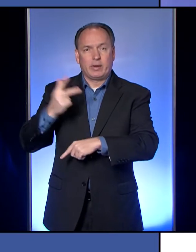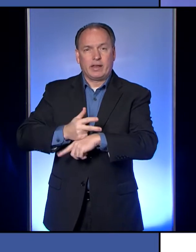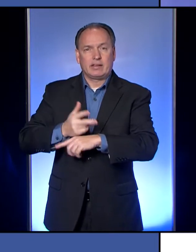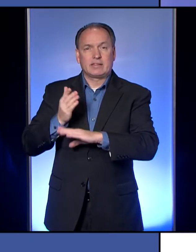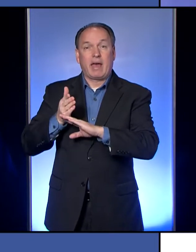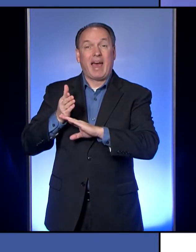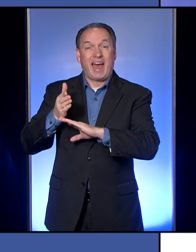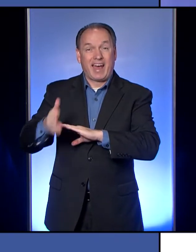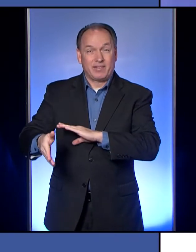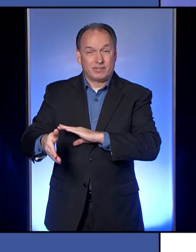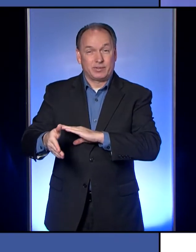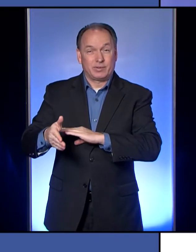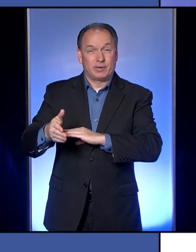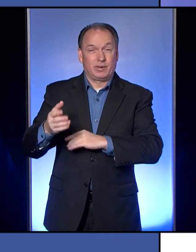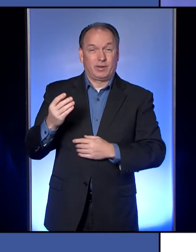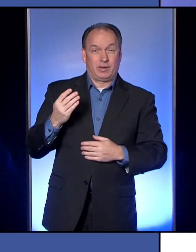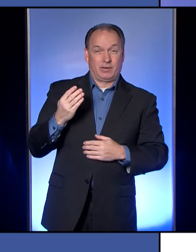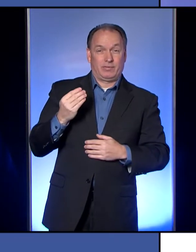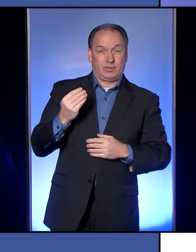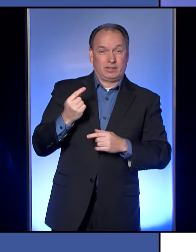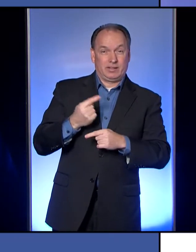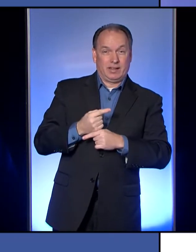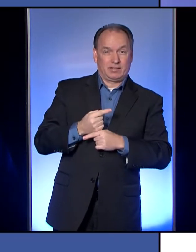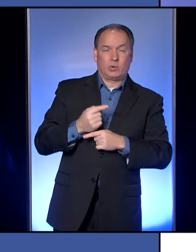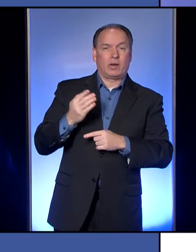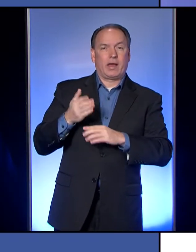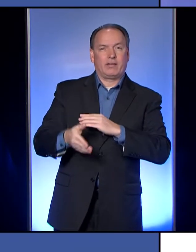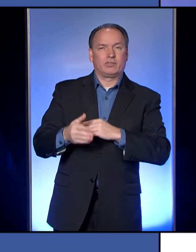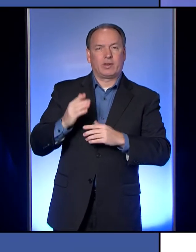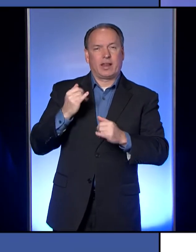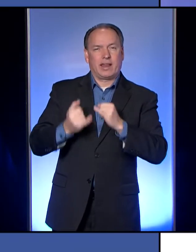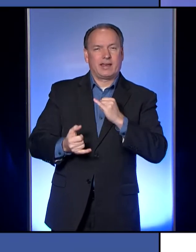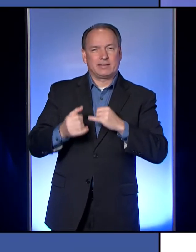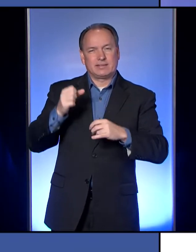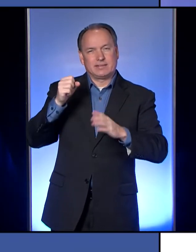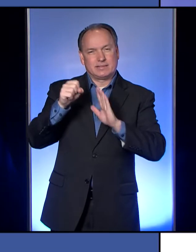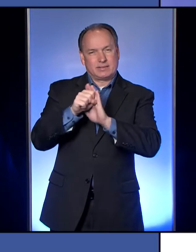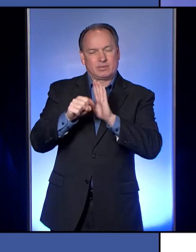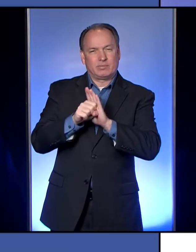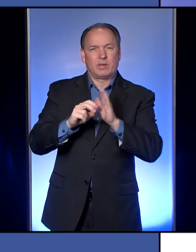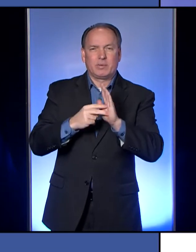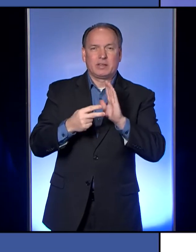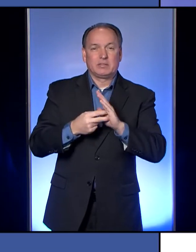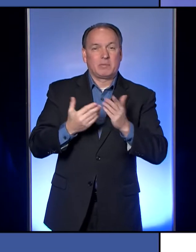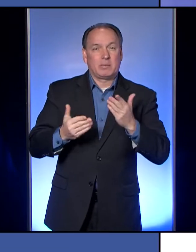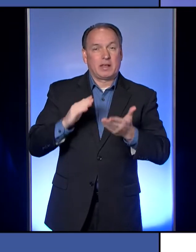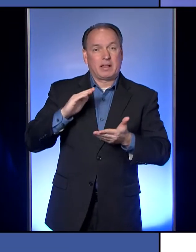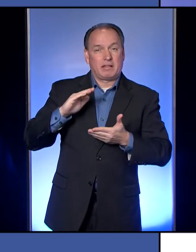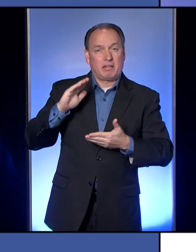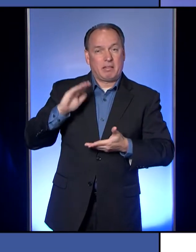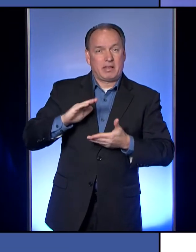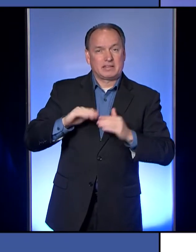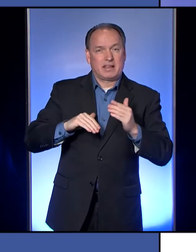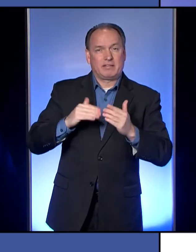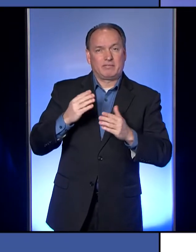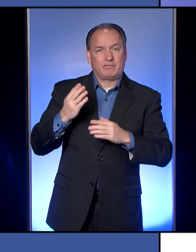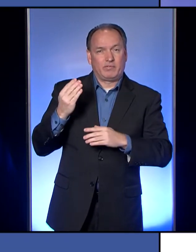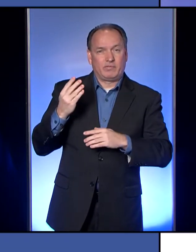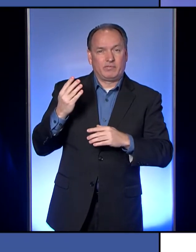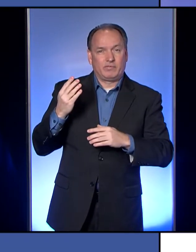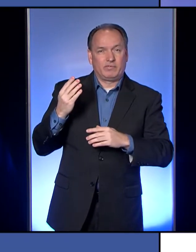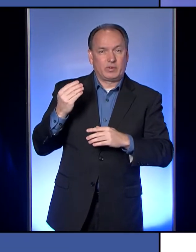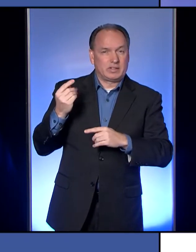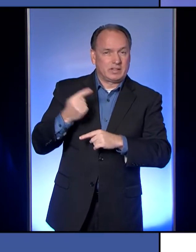after your last symptom. So for some people, that might be less than four days. But for some people,